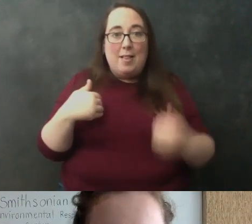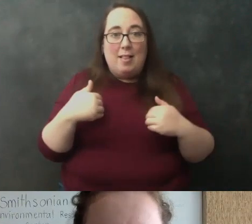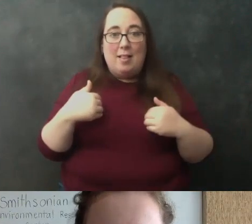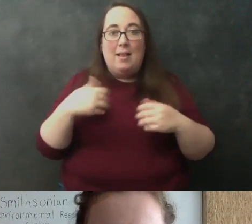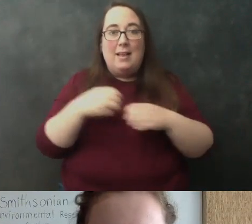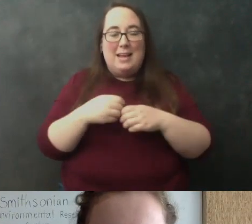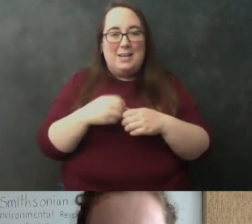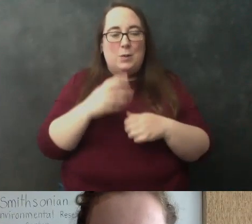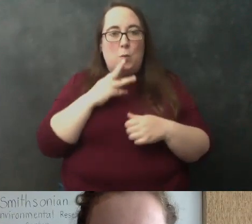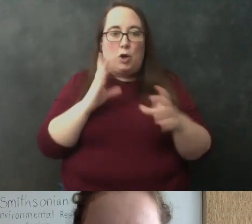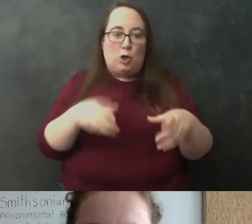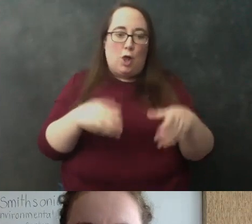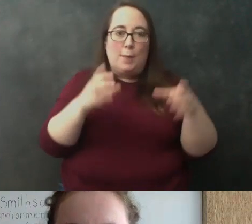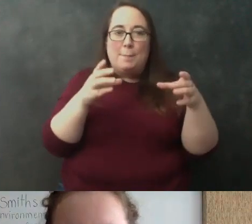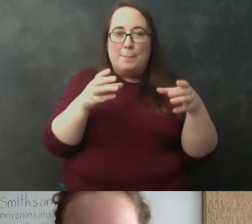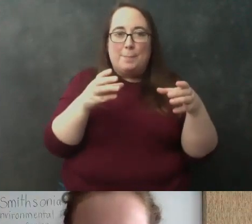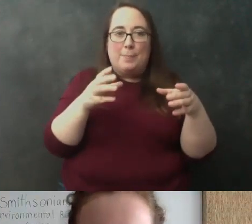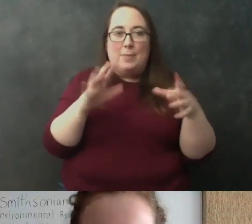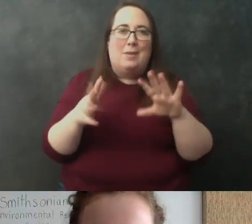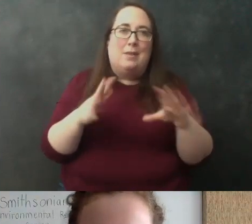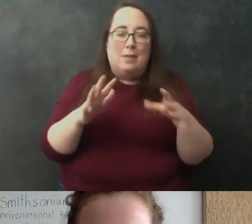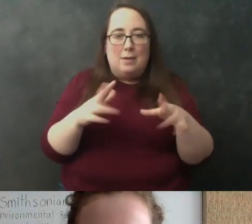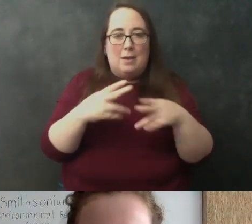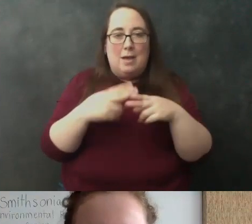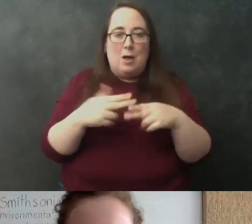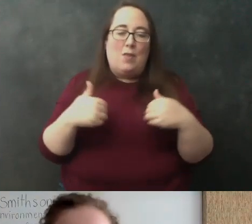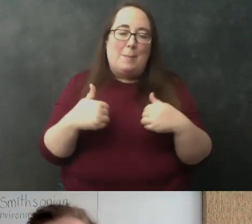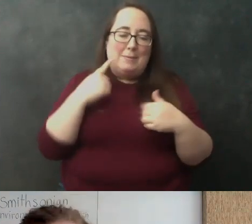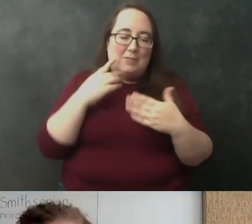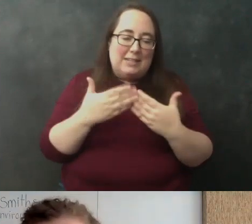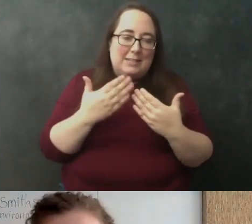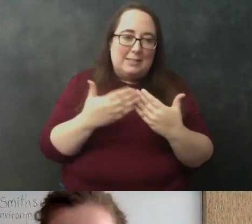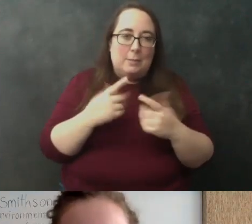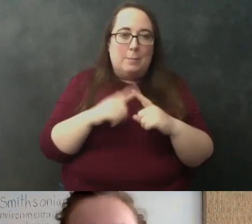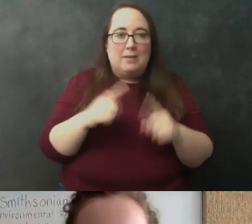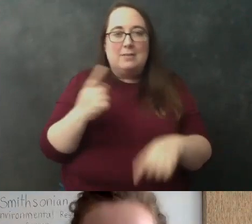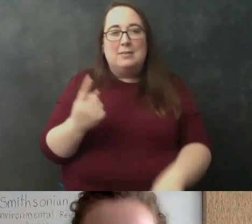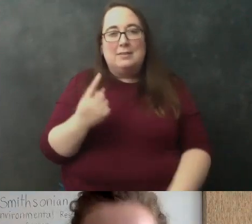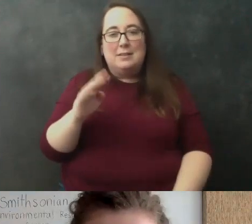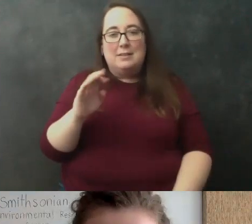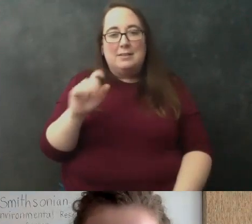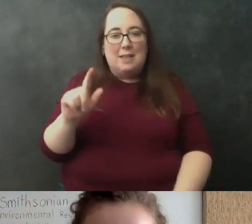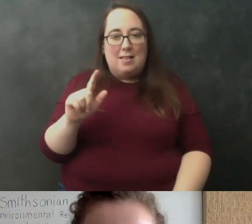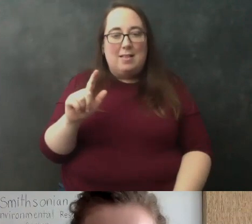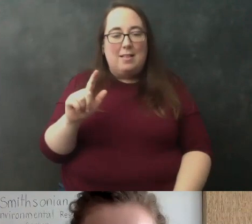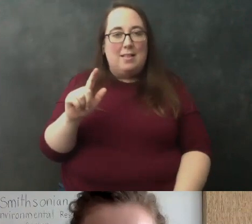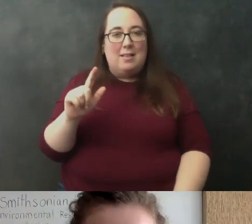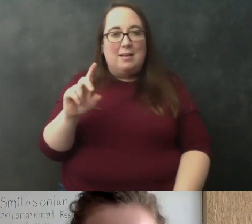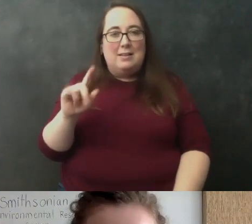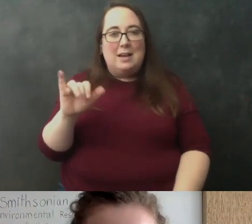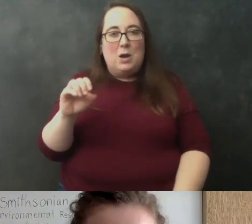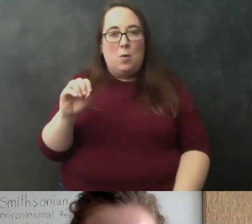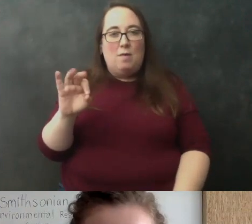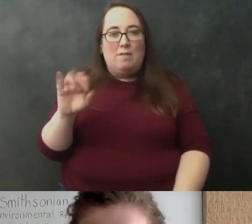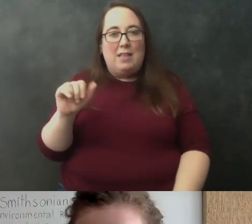well i'll call them animals for ease but technically they're they're single-celled dinoflagellate they can have like armor on the